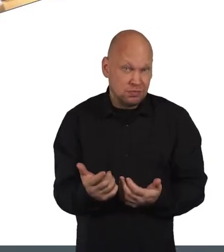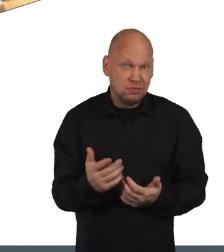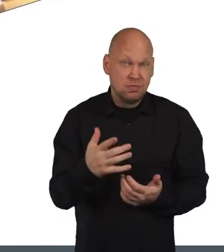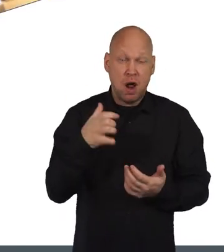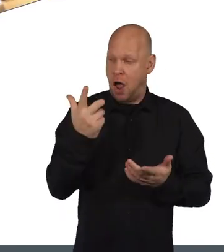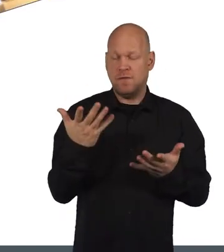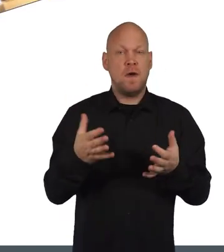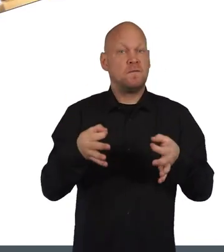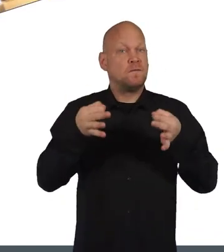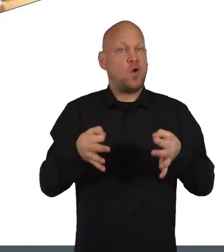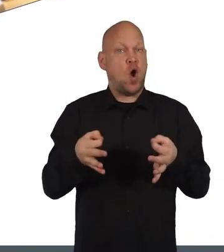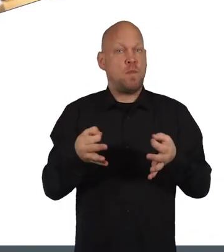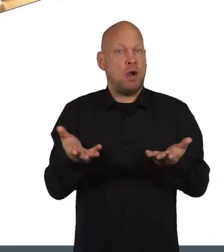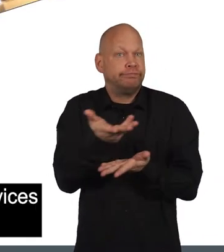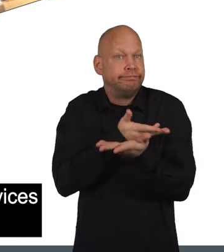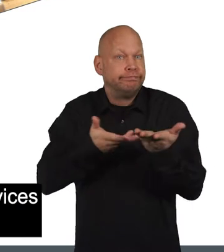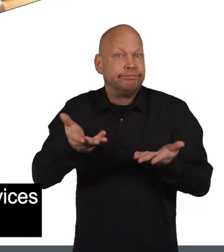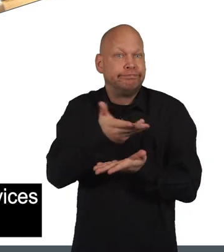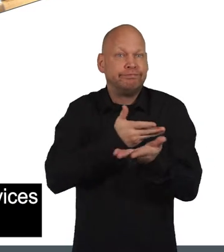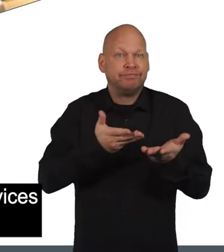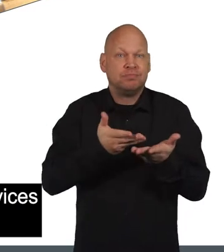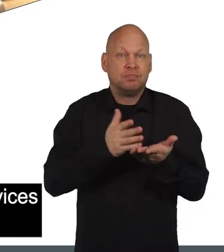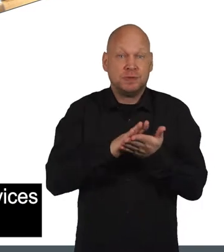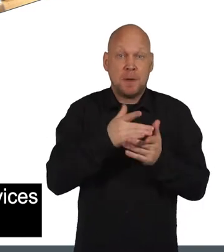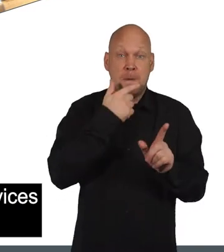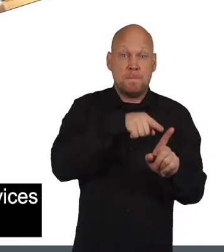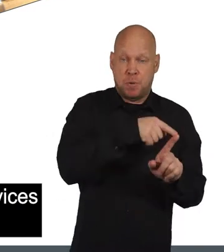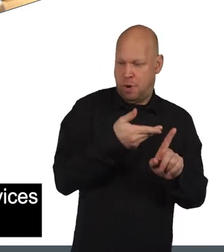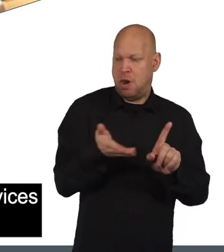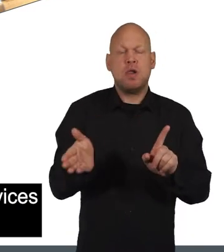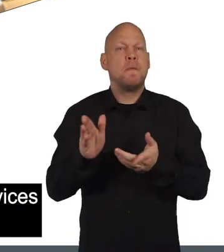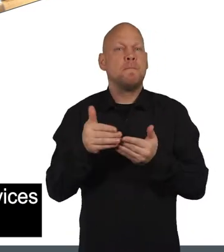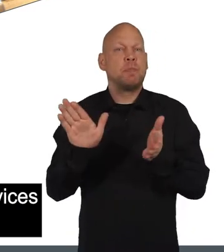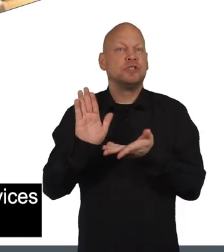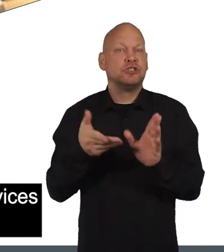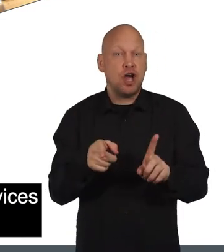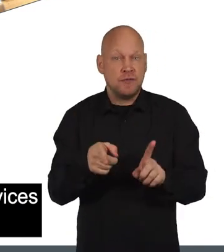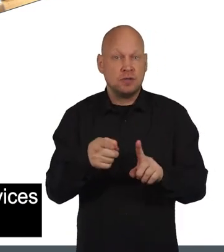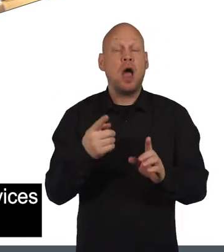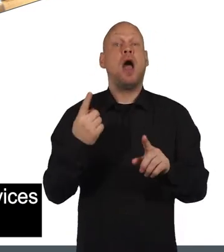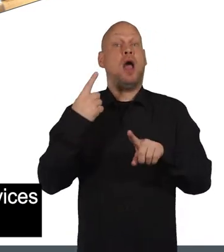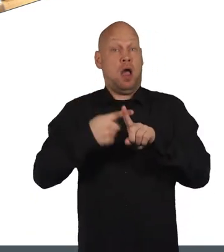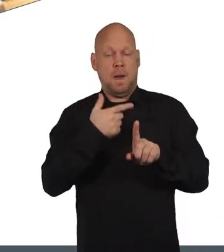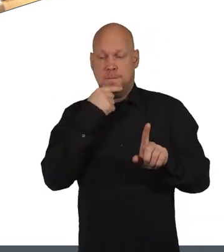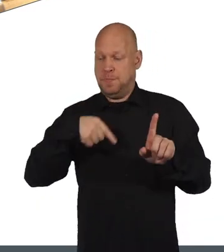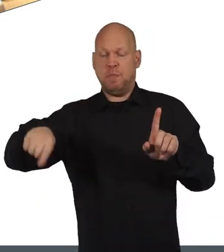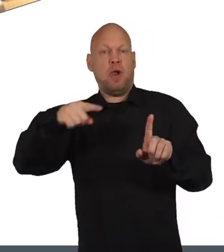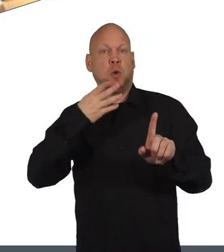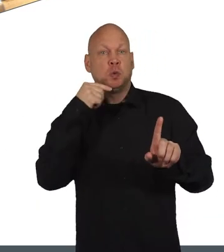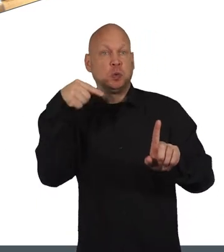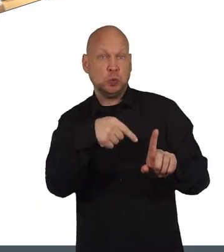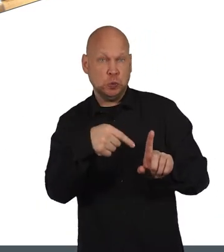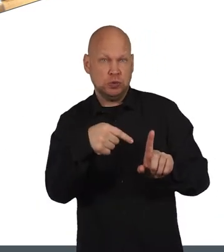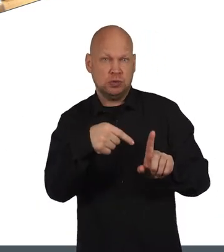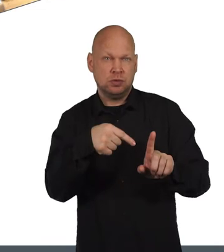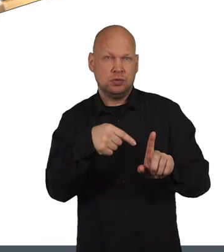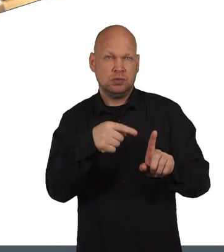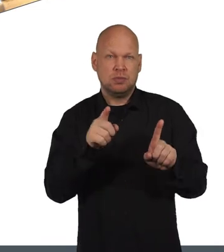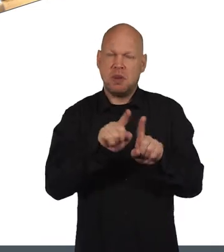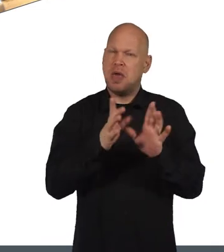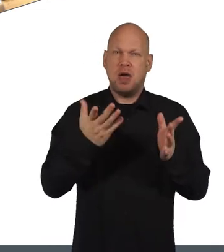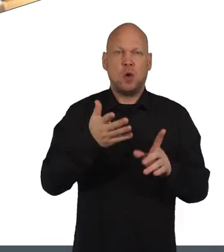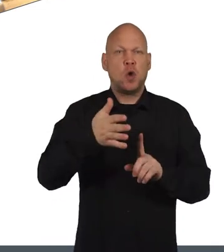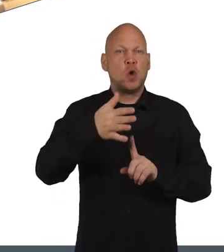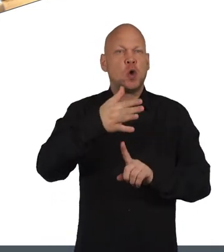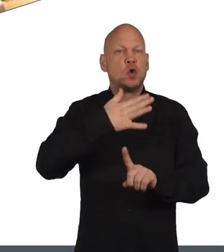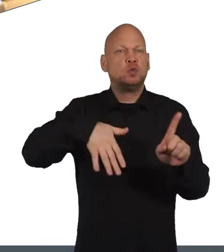There are formal meetings between the people who provide public services and the people who use them. An example might be